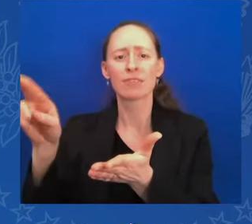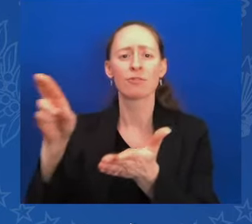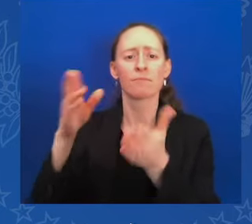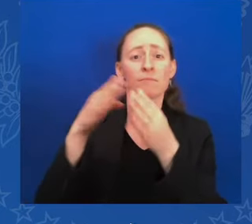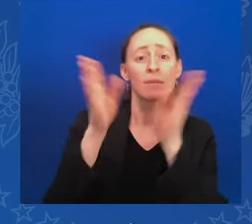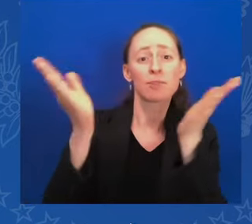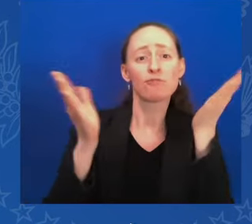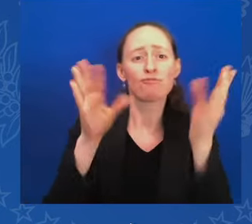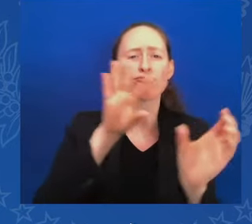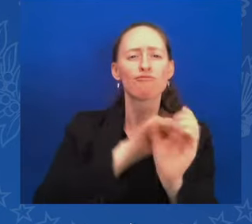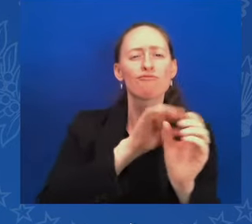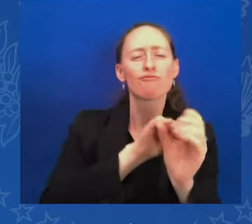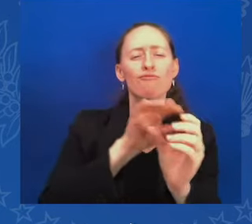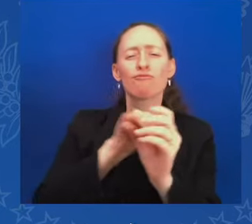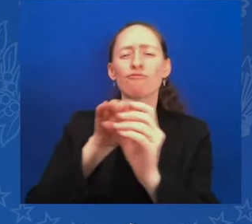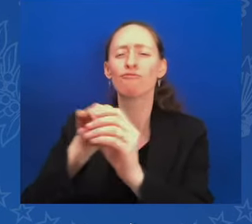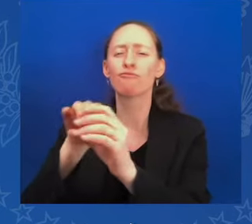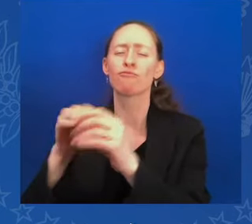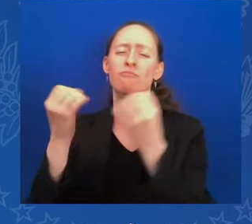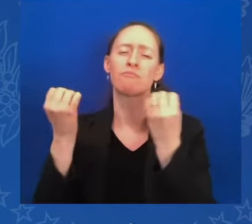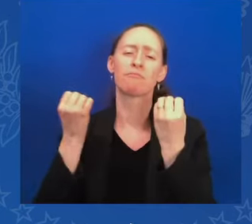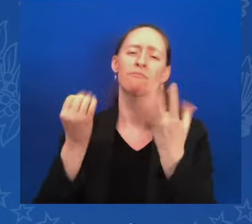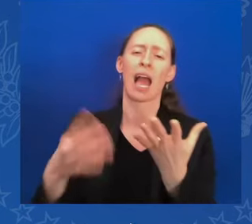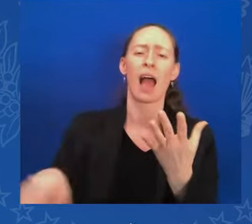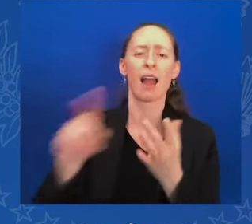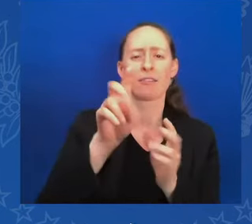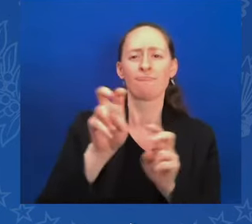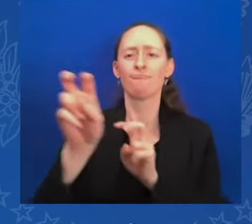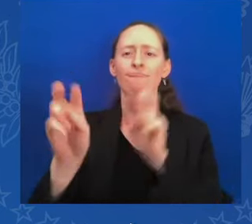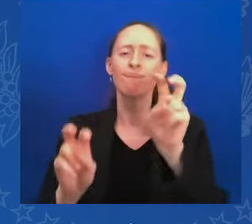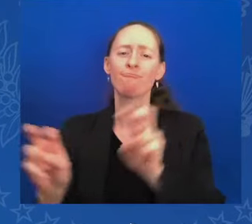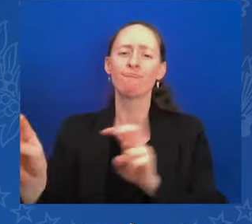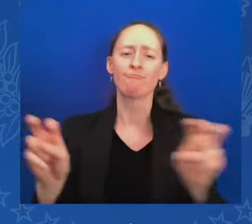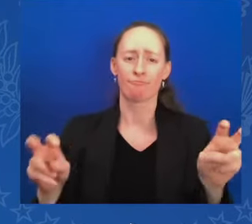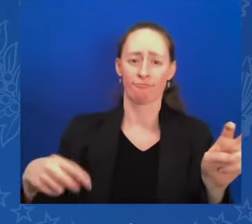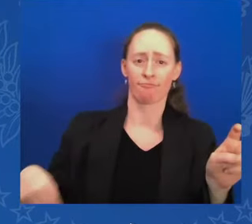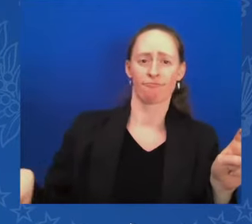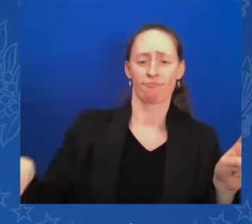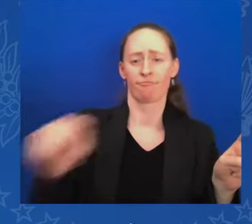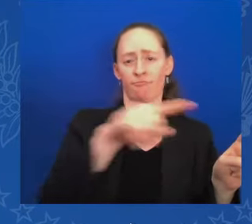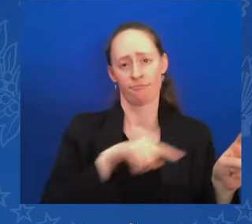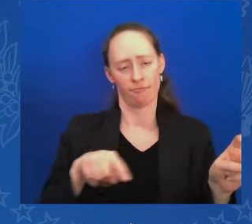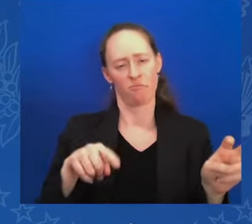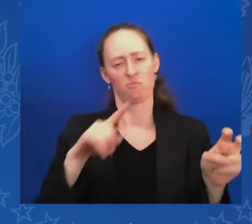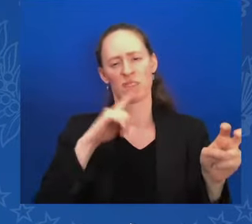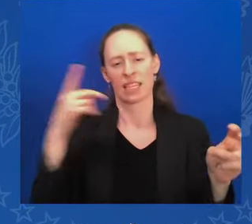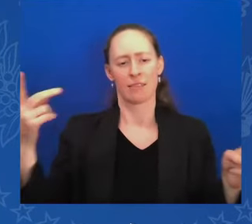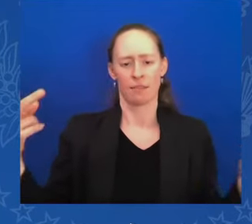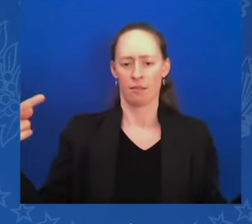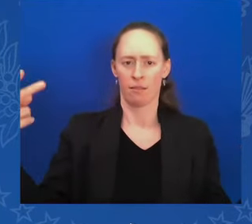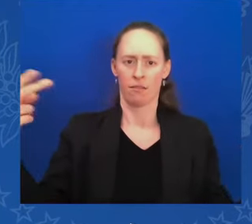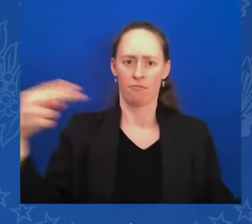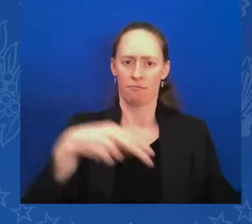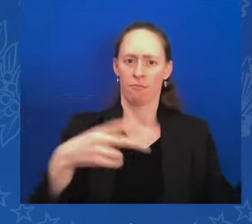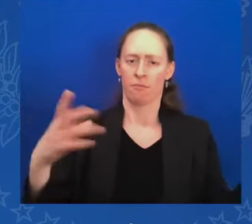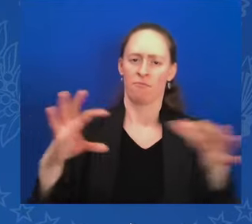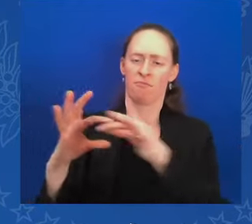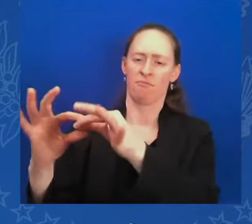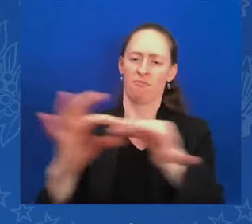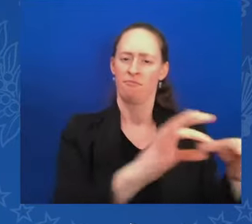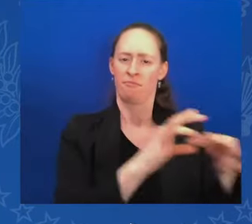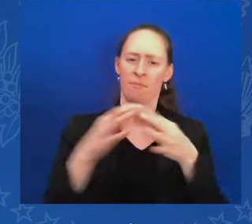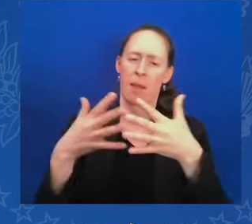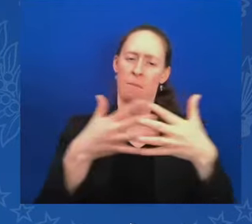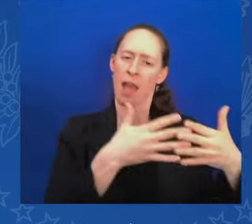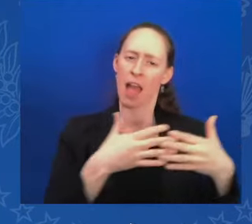you truly embody the breadth of the contributions that the Greek American community delivers every day for their country and communities all